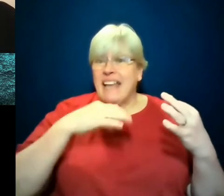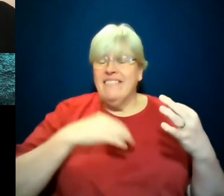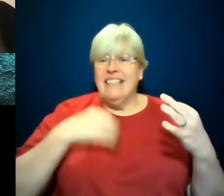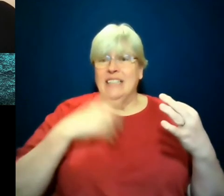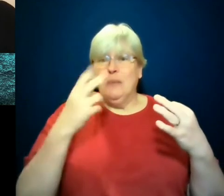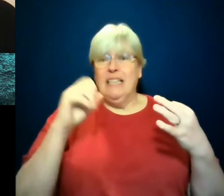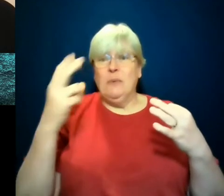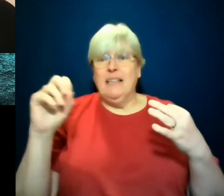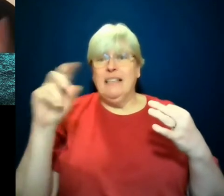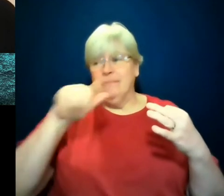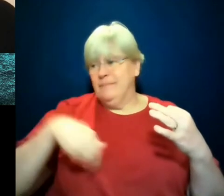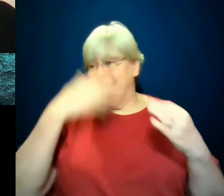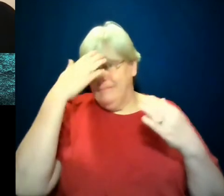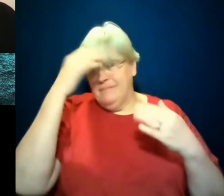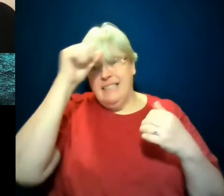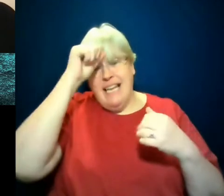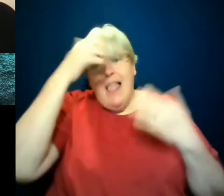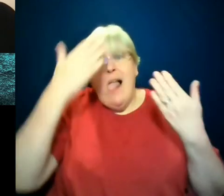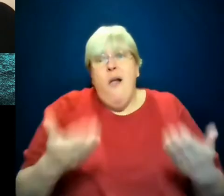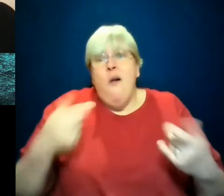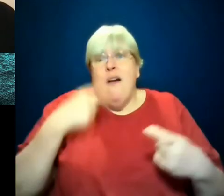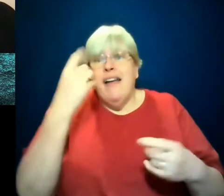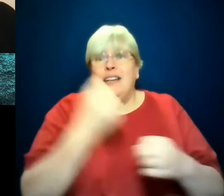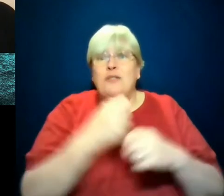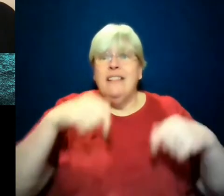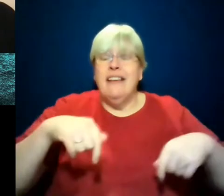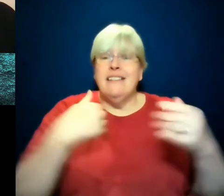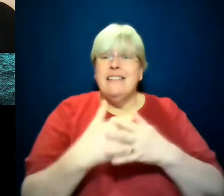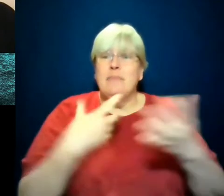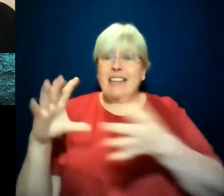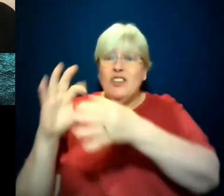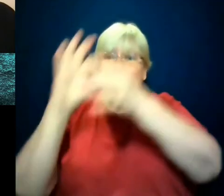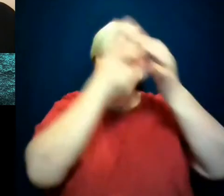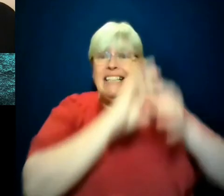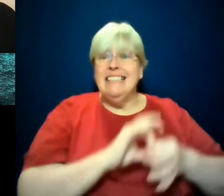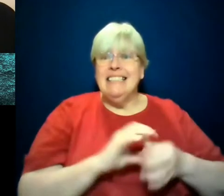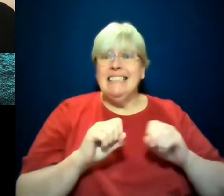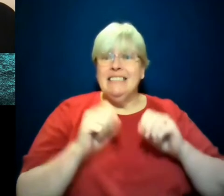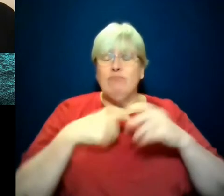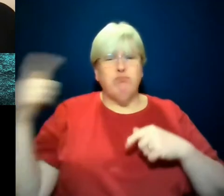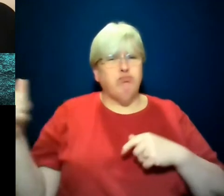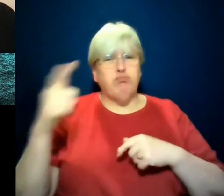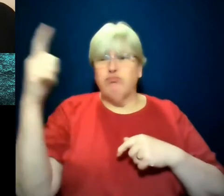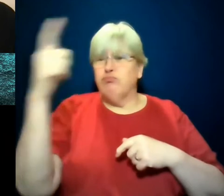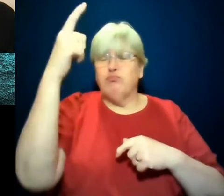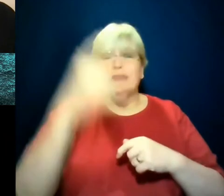we now know we can do this and we can be connected even over great, great distances.